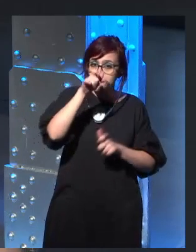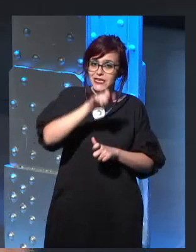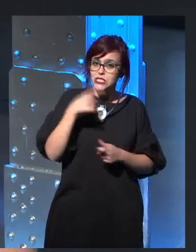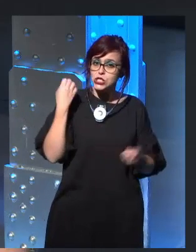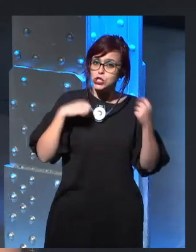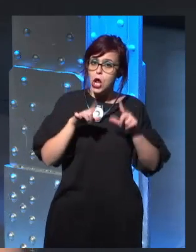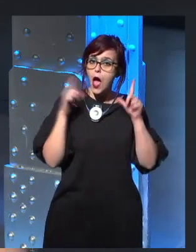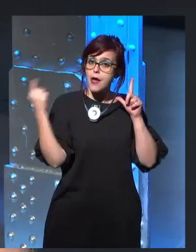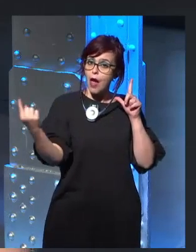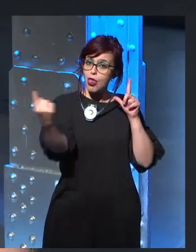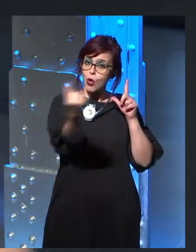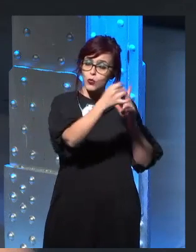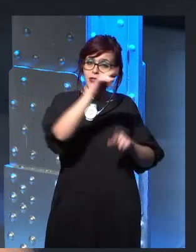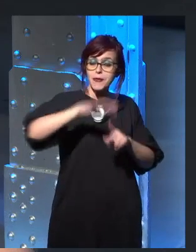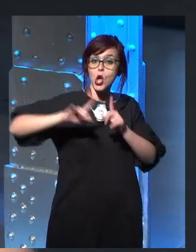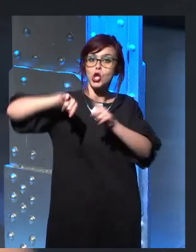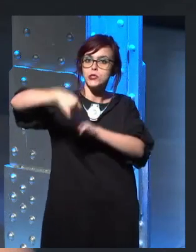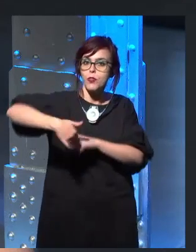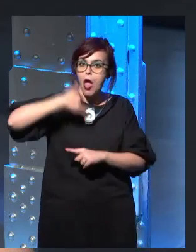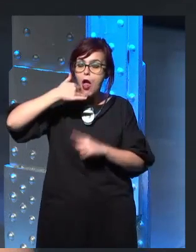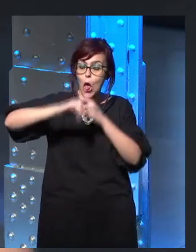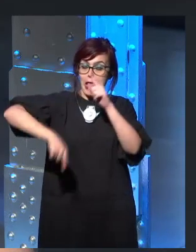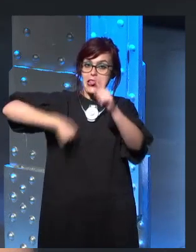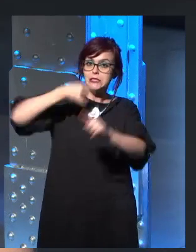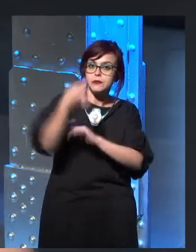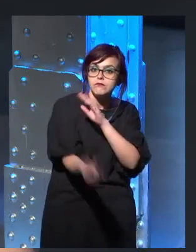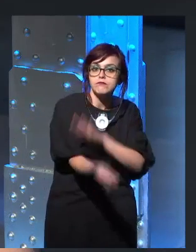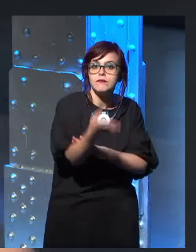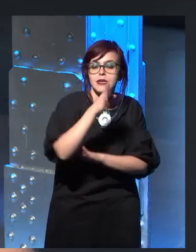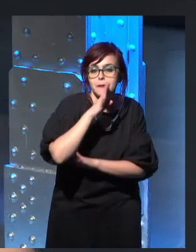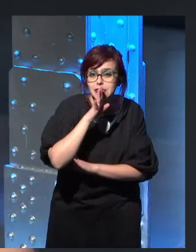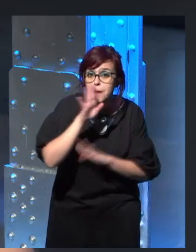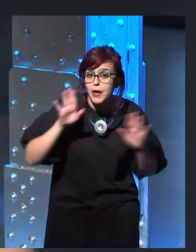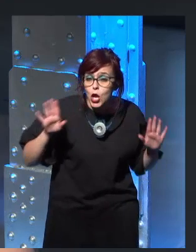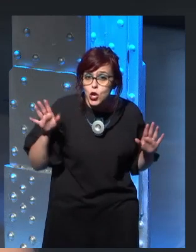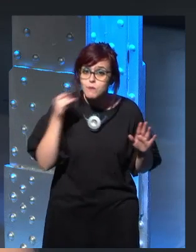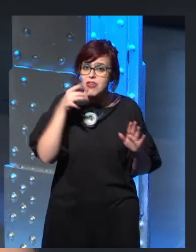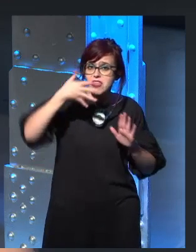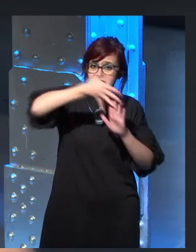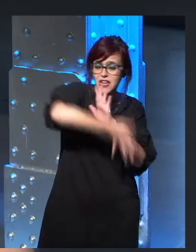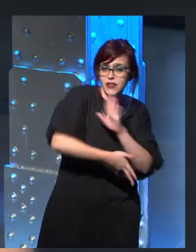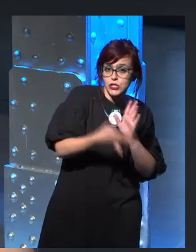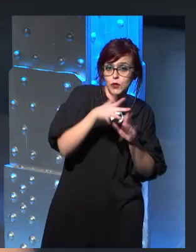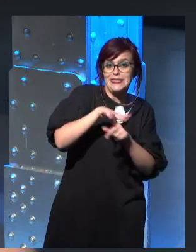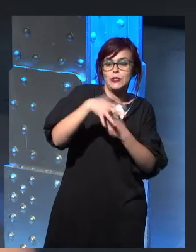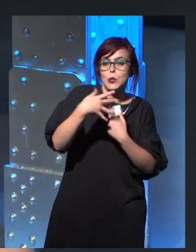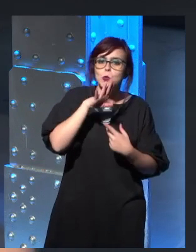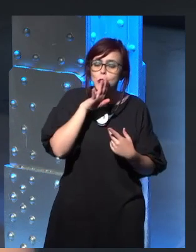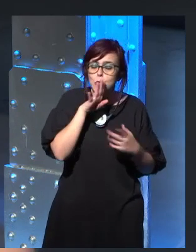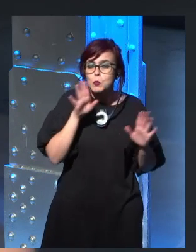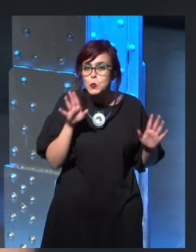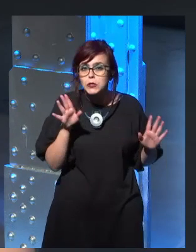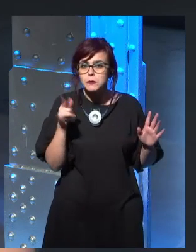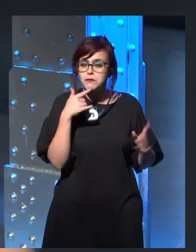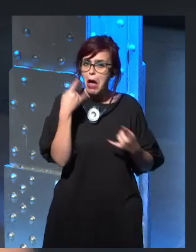events on screen. But I think that it's... He makes it compelling because he really